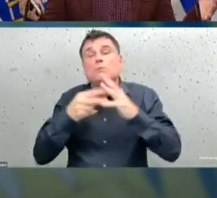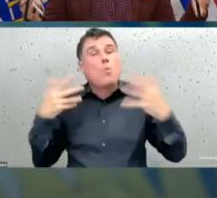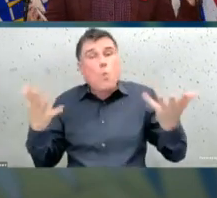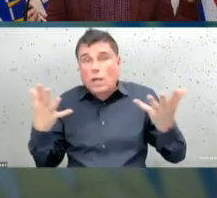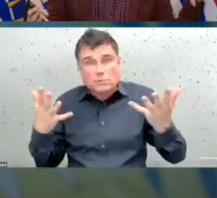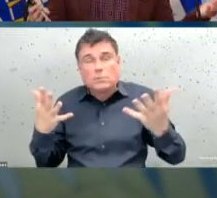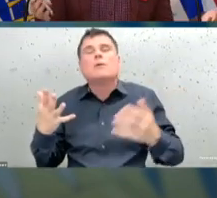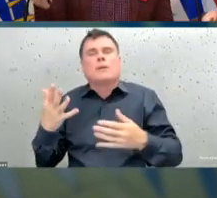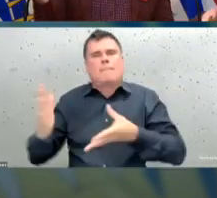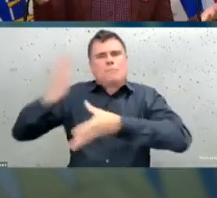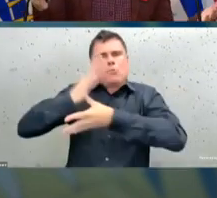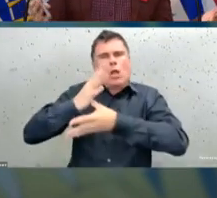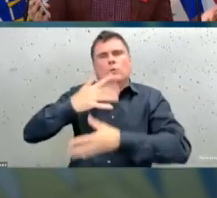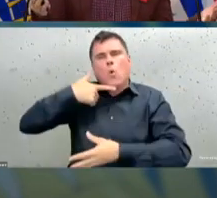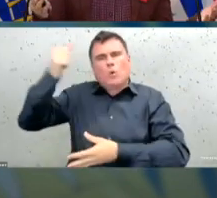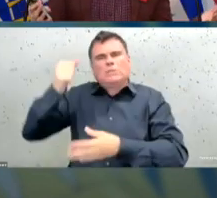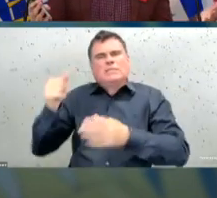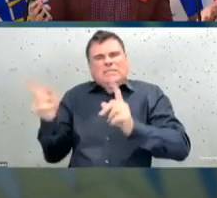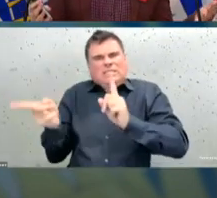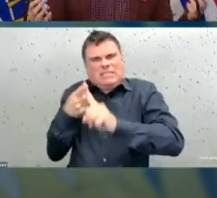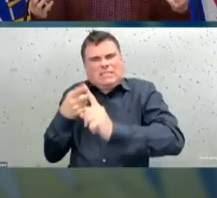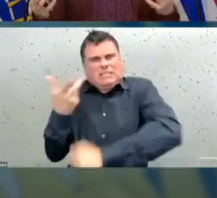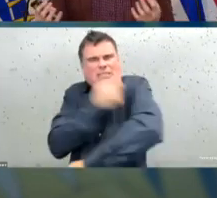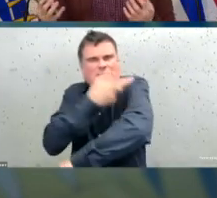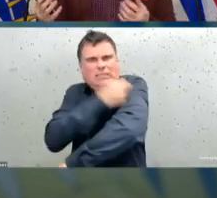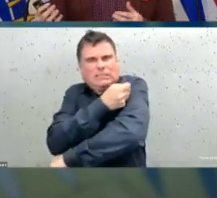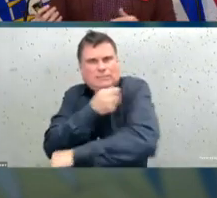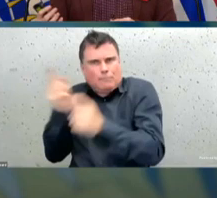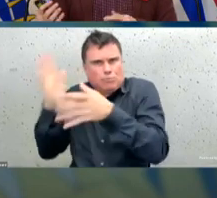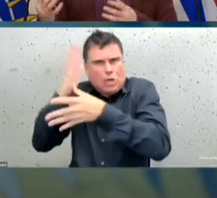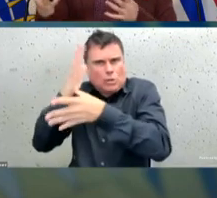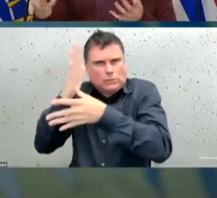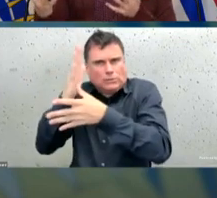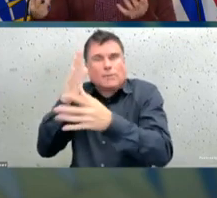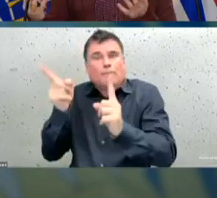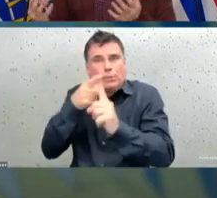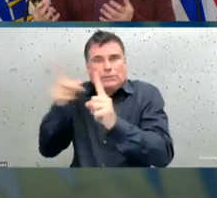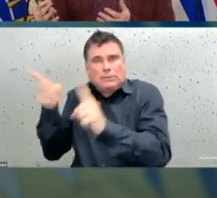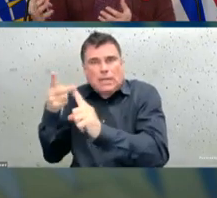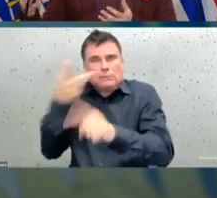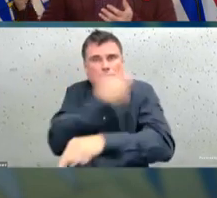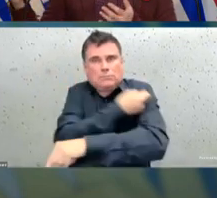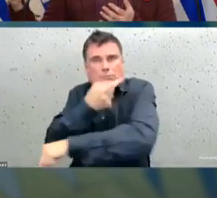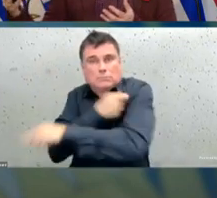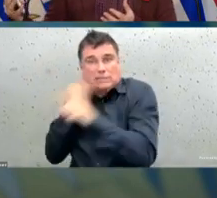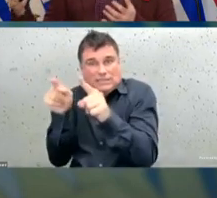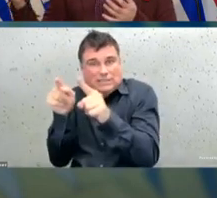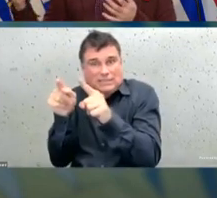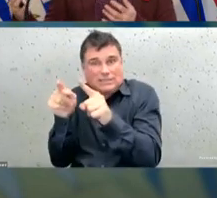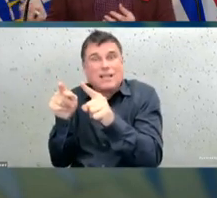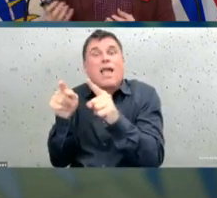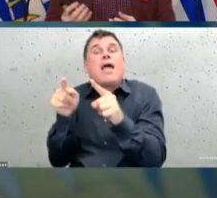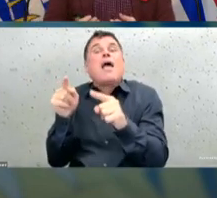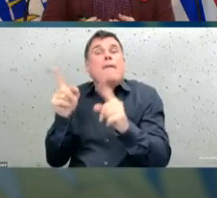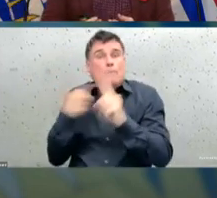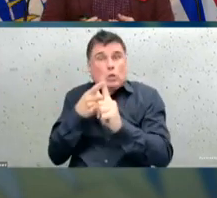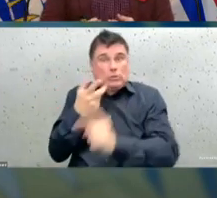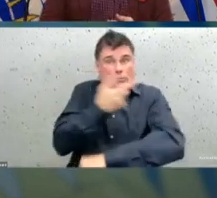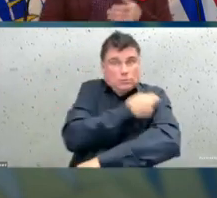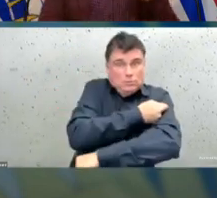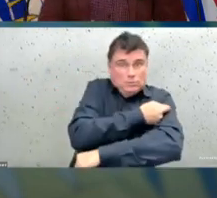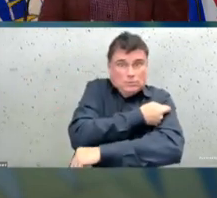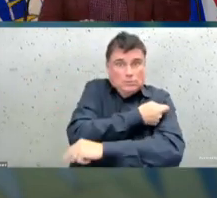extended interval between dose 1 and dose 2 does indeed, as we expected, give longer lasting, stronger